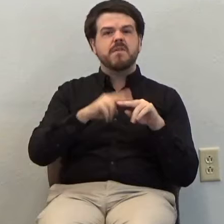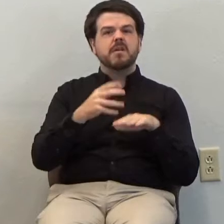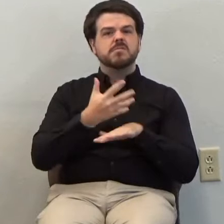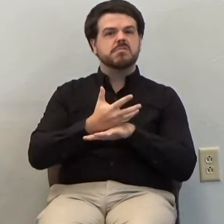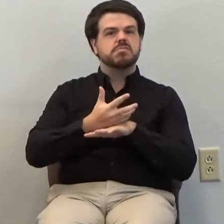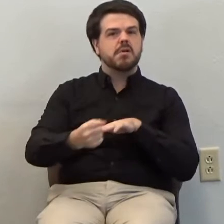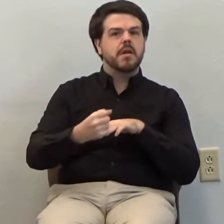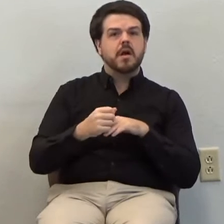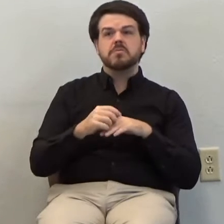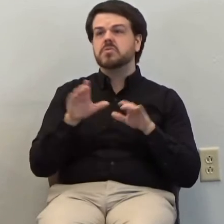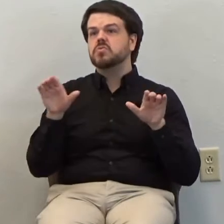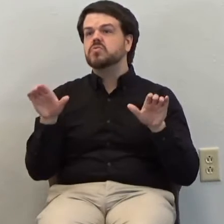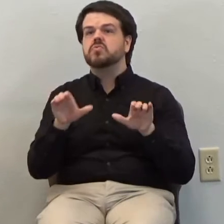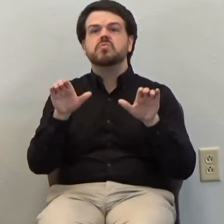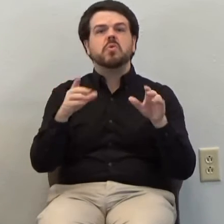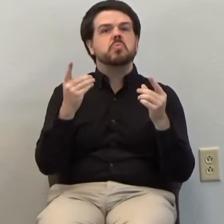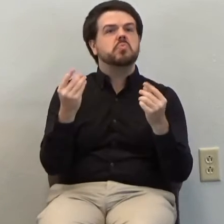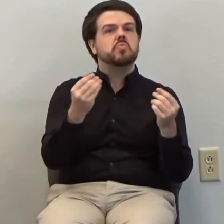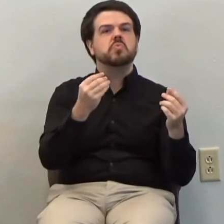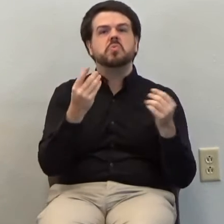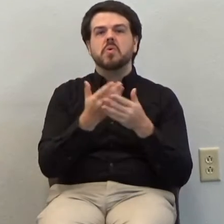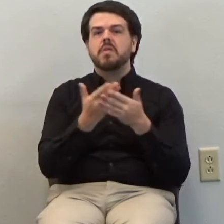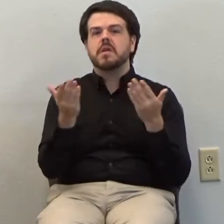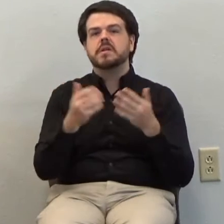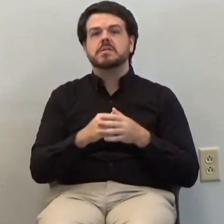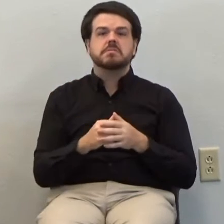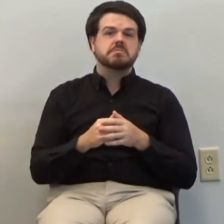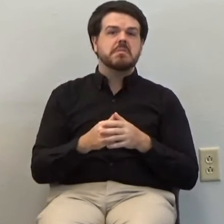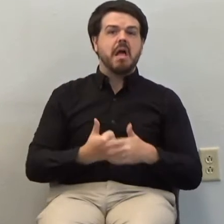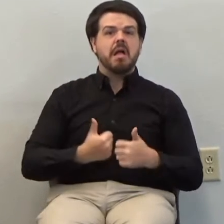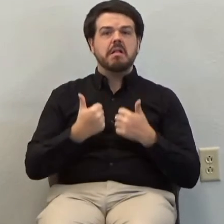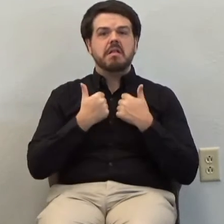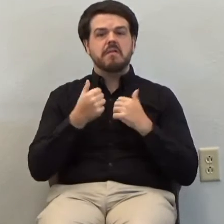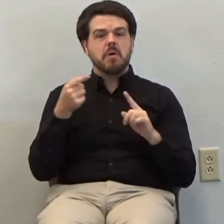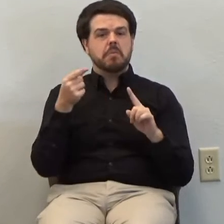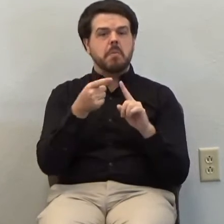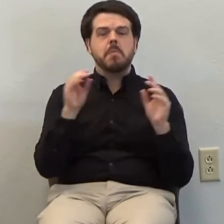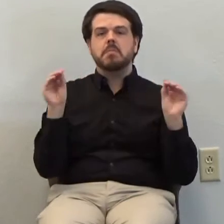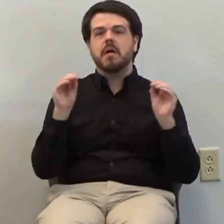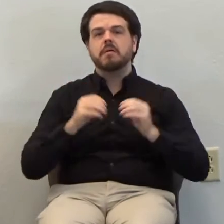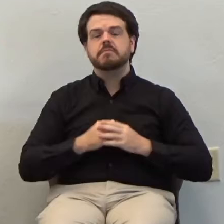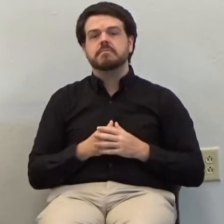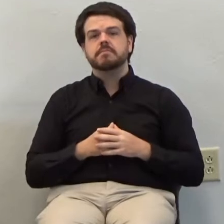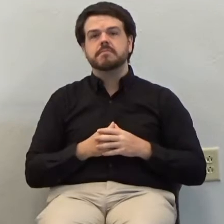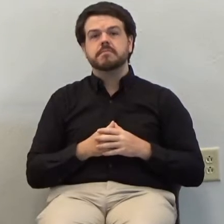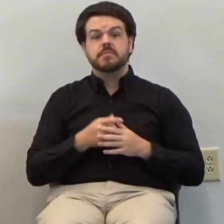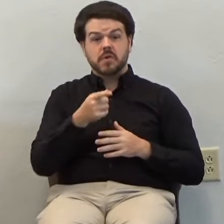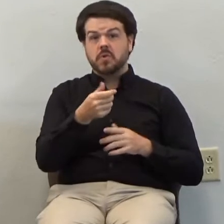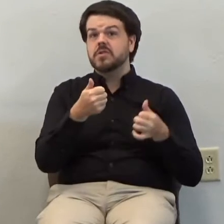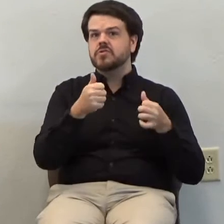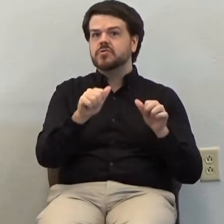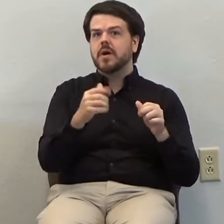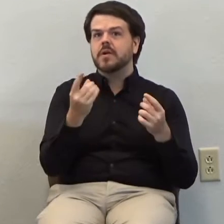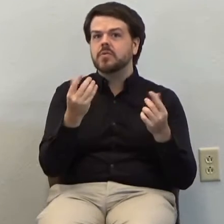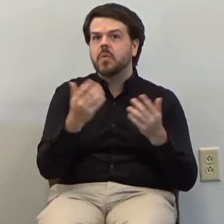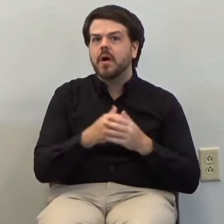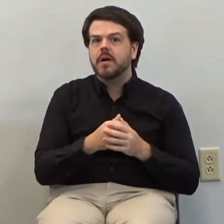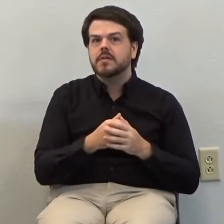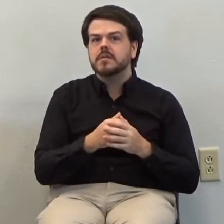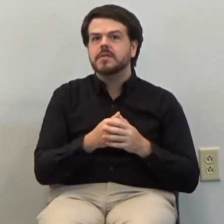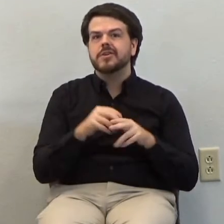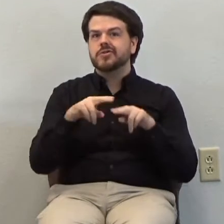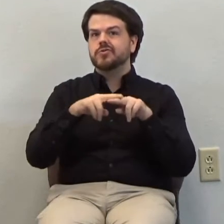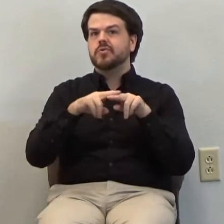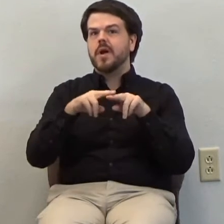nothing more to seek out, nothing to understand, nothing to live for. And so he tried to throw himself in front of an oncoming